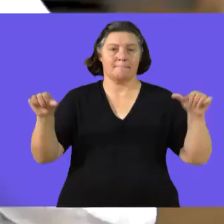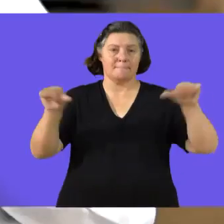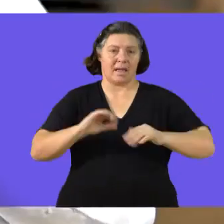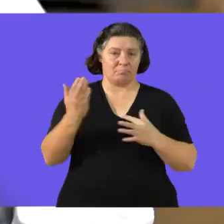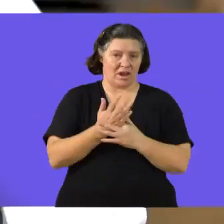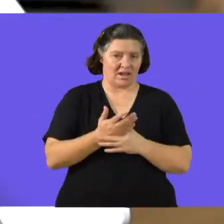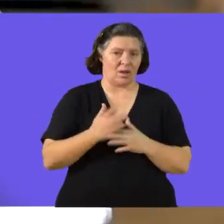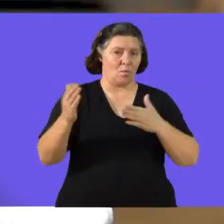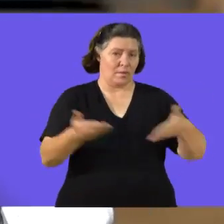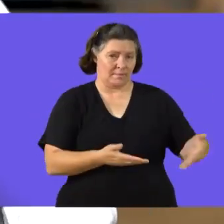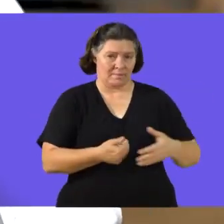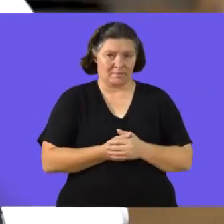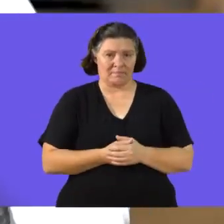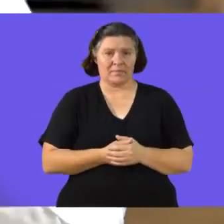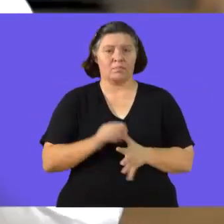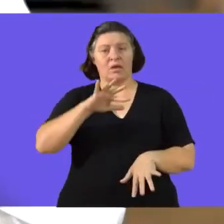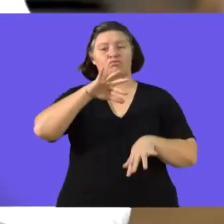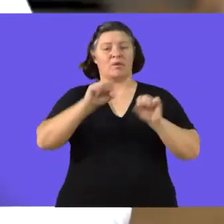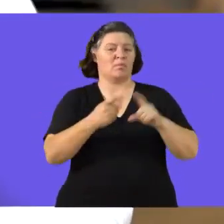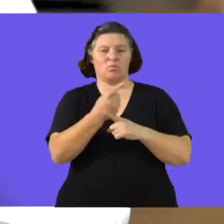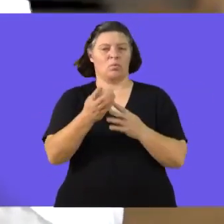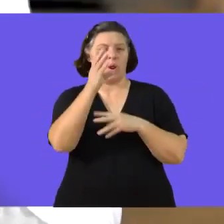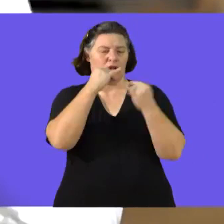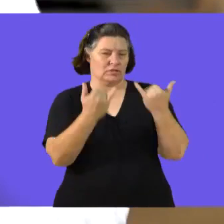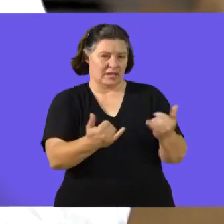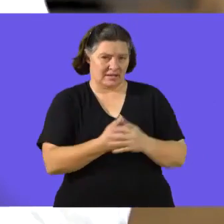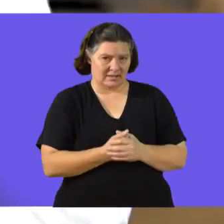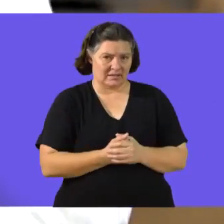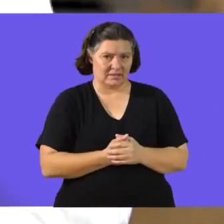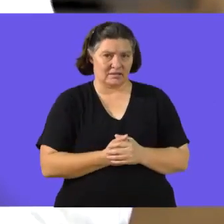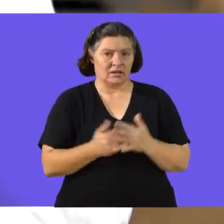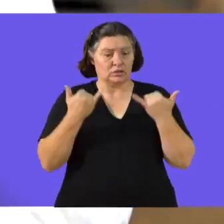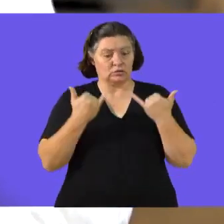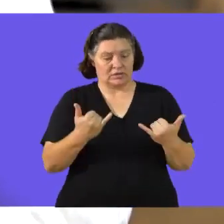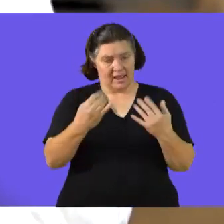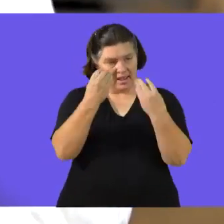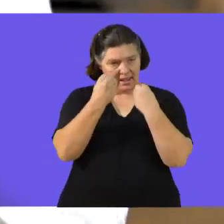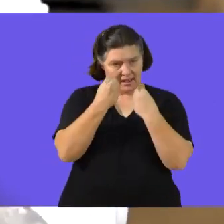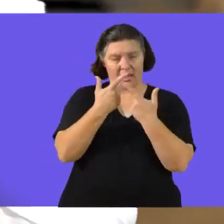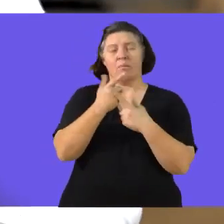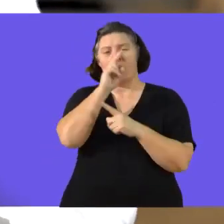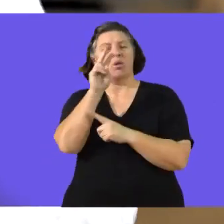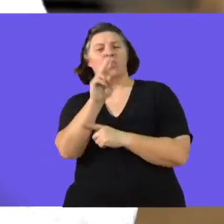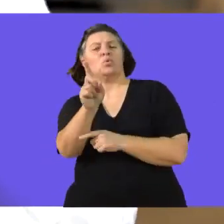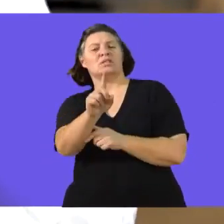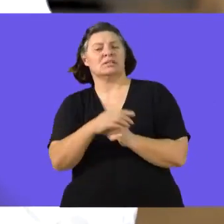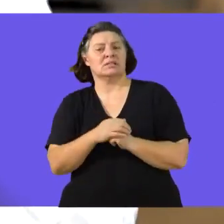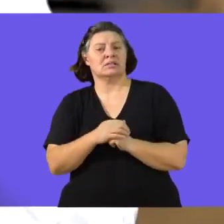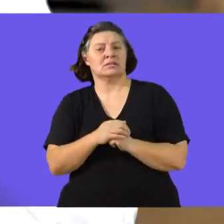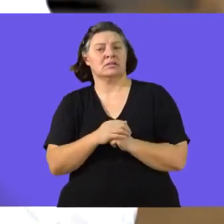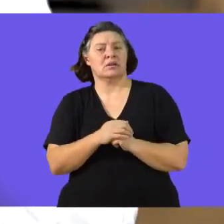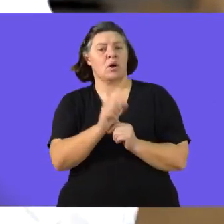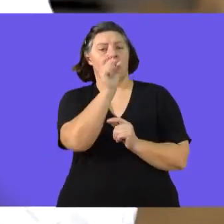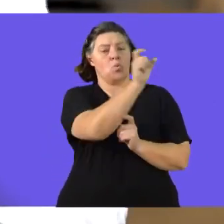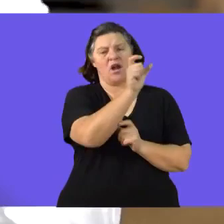all right guys welcome back after the break let us quickly wrap up what we've learned today so in today's lesson we've looked at